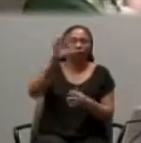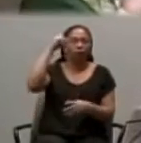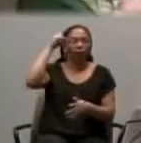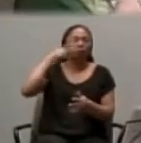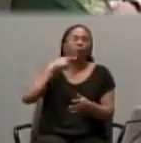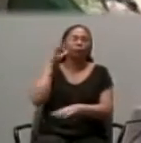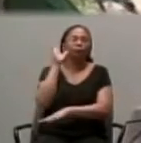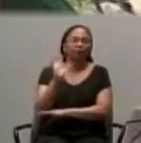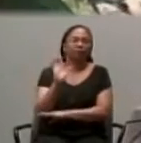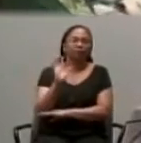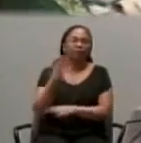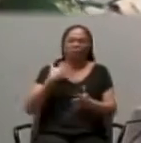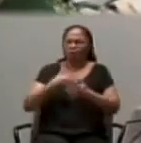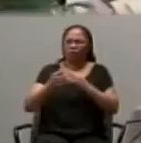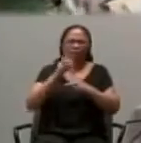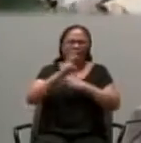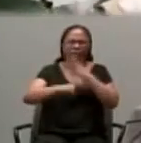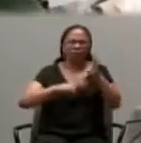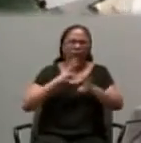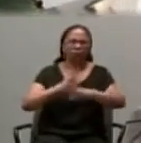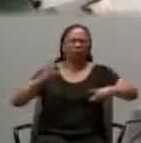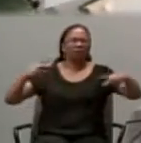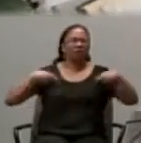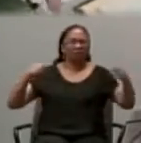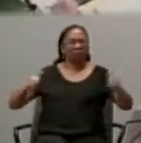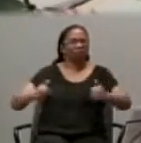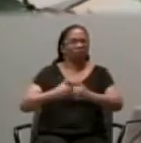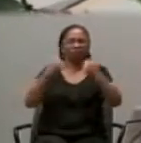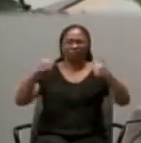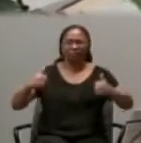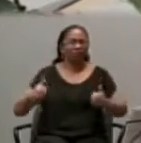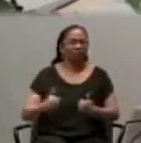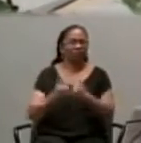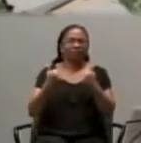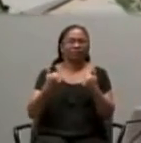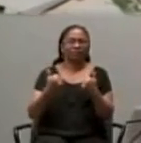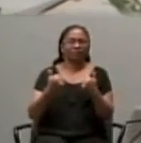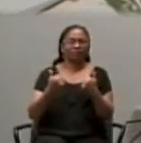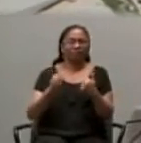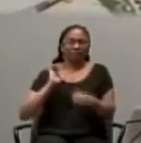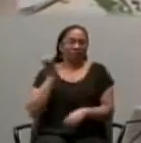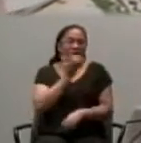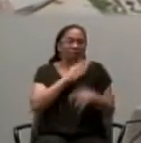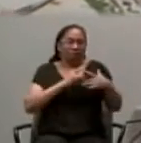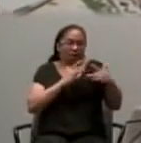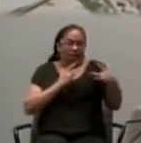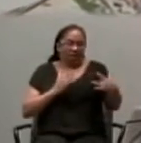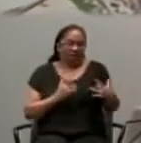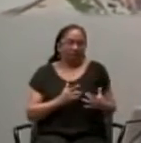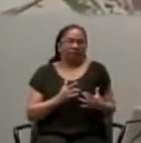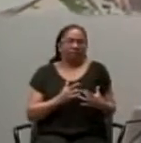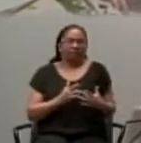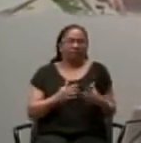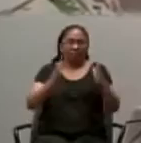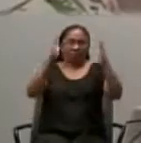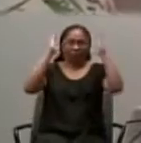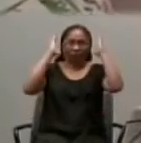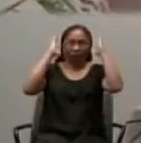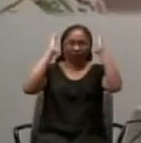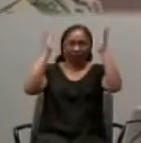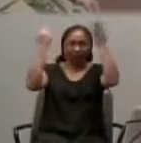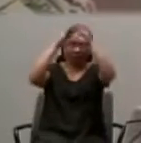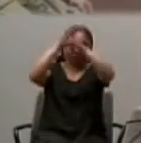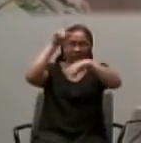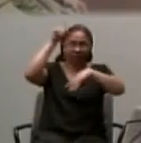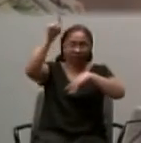uncertainties of the world, which we all know we live in, our hearts may be fixed on that place